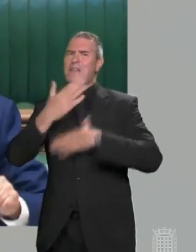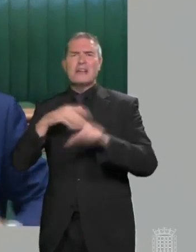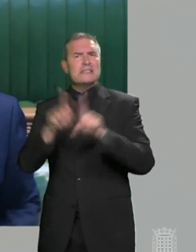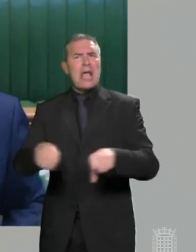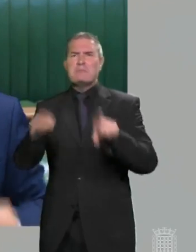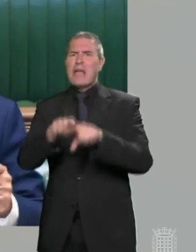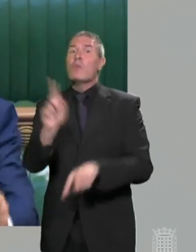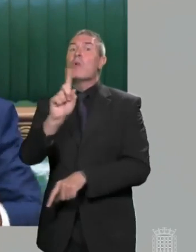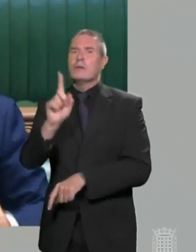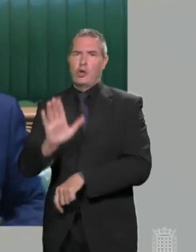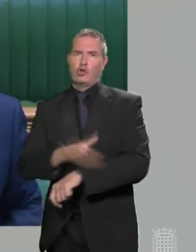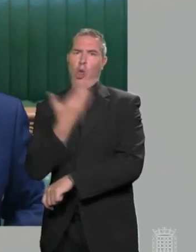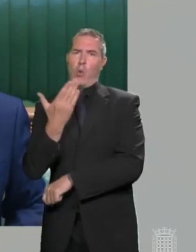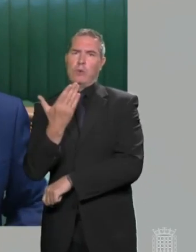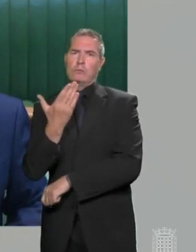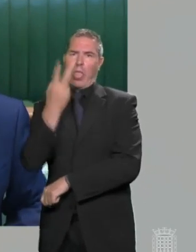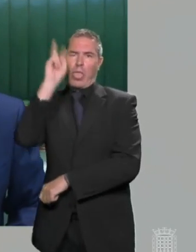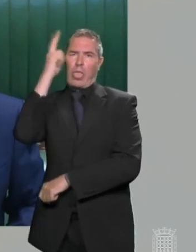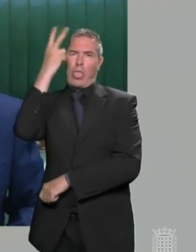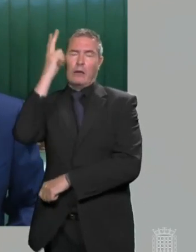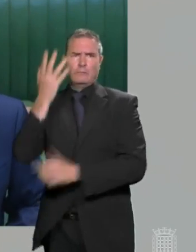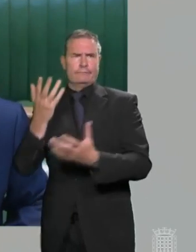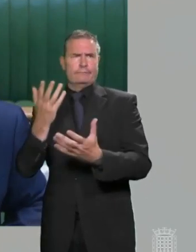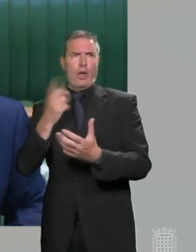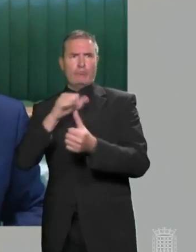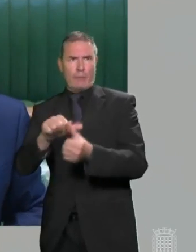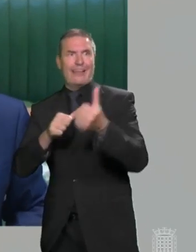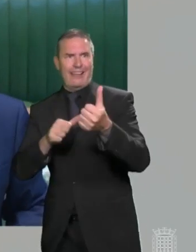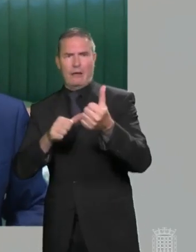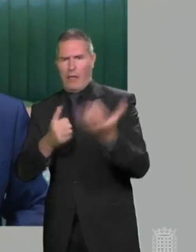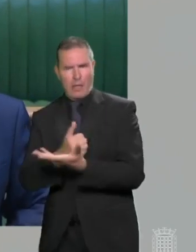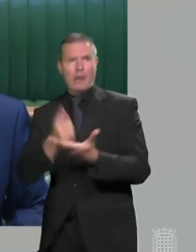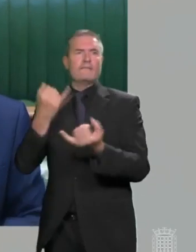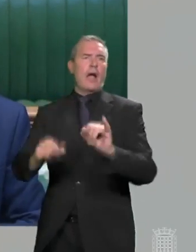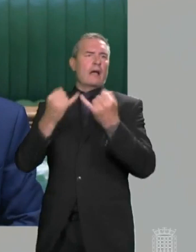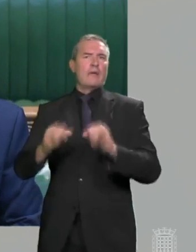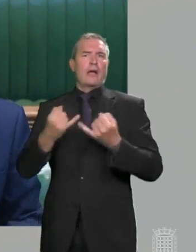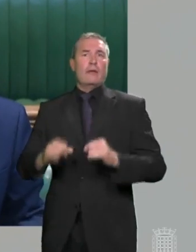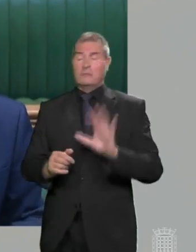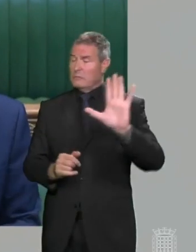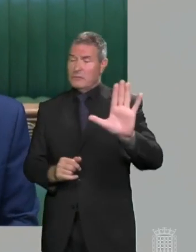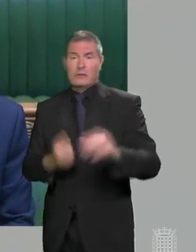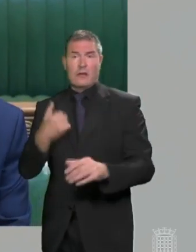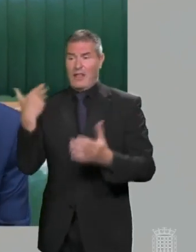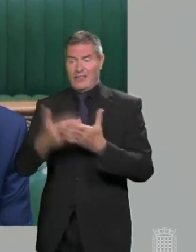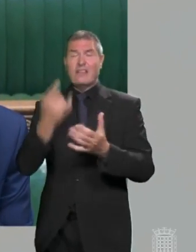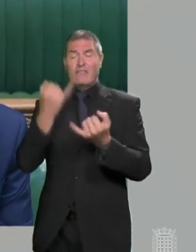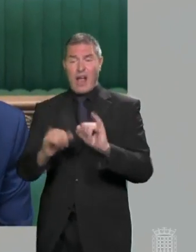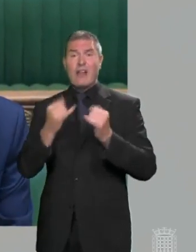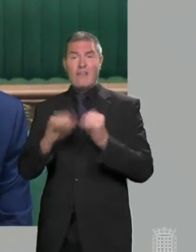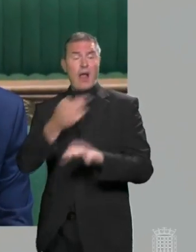Too slow, too indecisive, over-promising, under-delivery. After all these failures